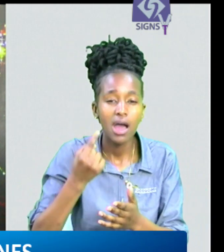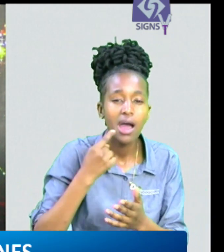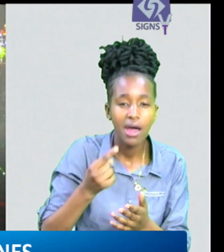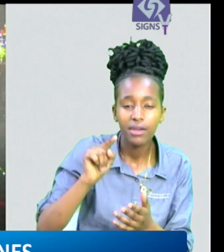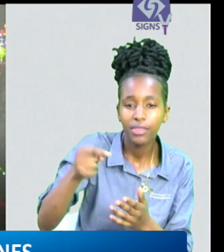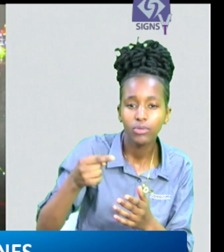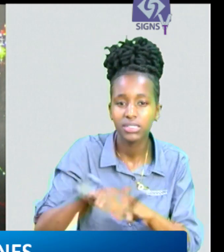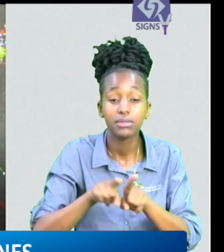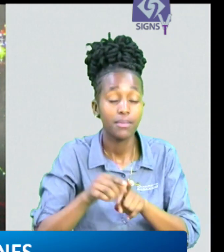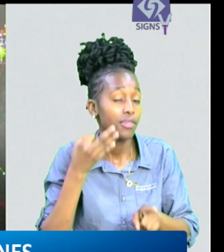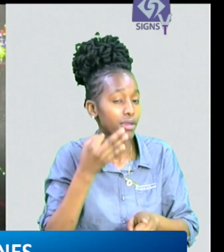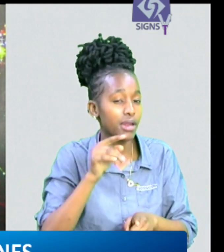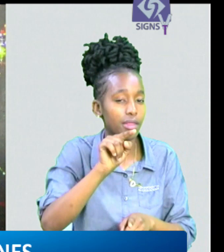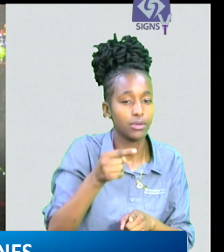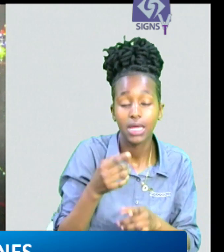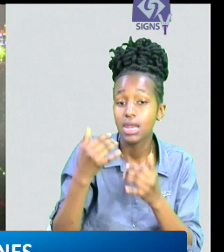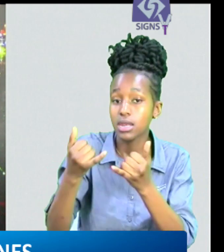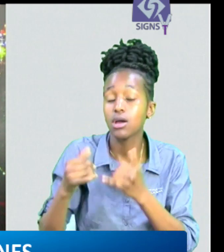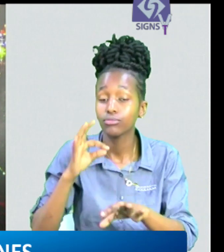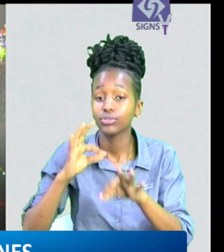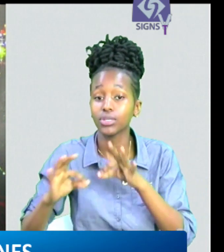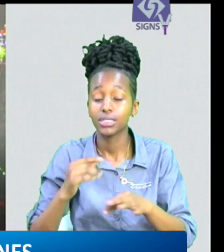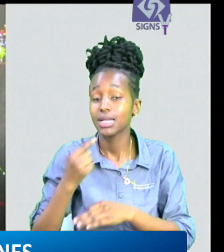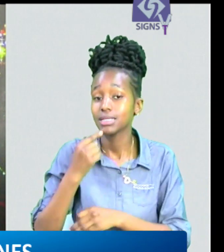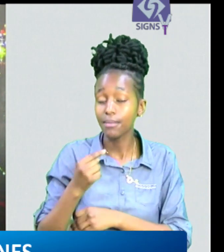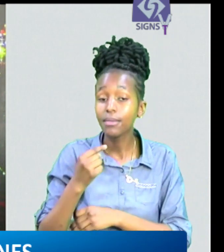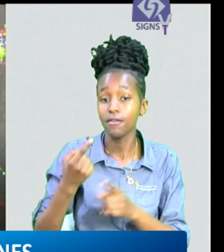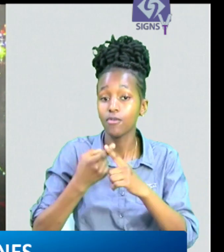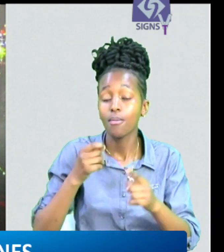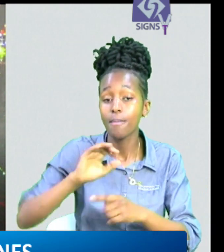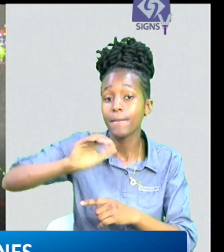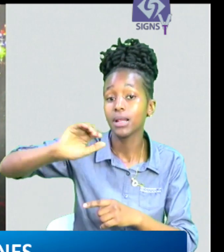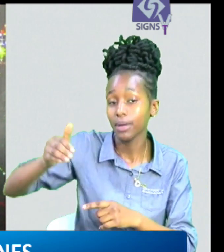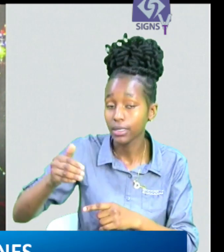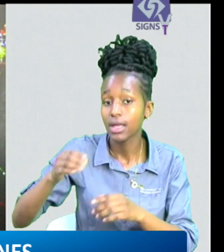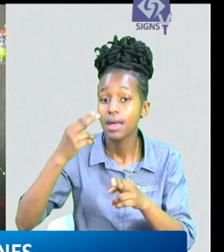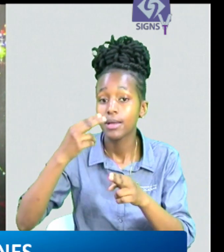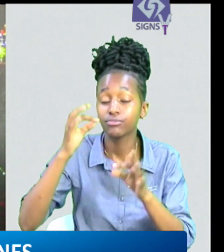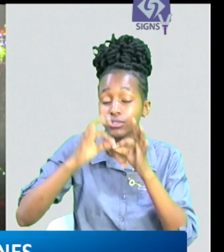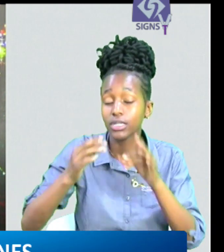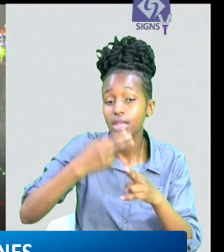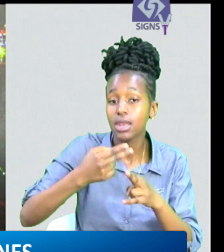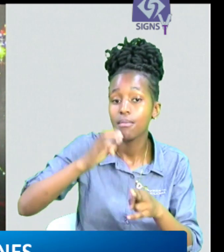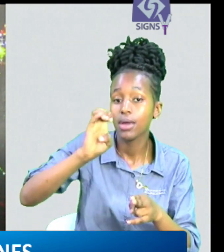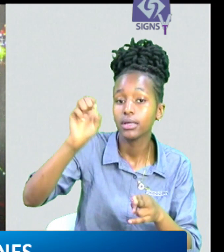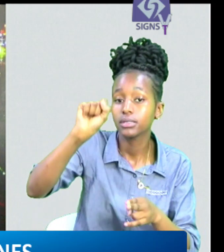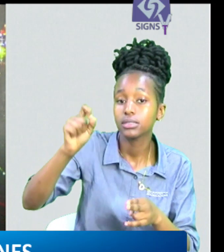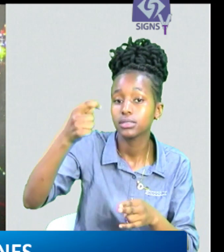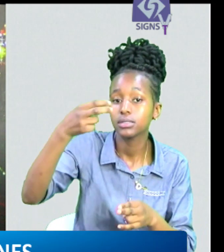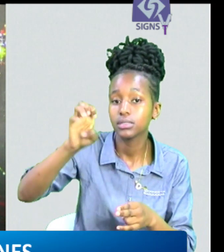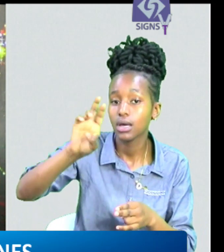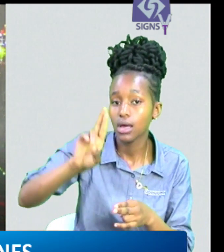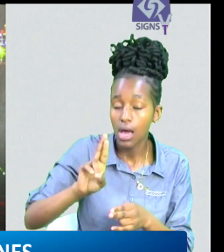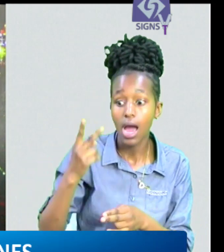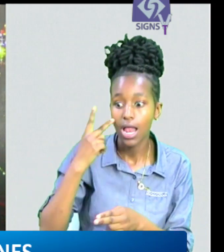at a varying cost of between a hundred thousand and three hundred thousand now delivering the judgment melimani senior principal